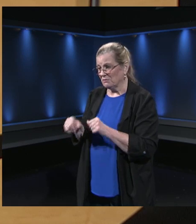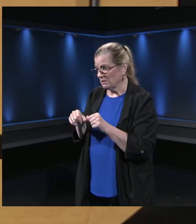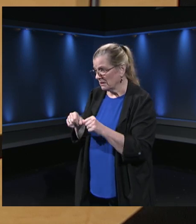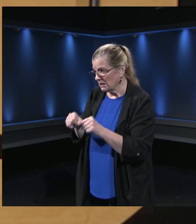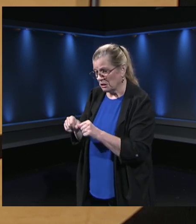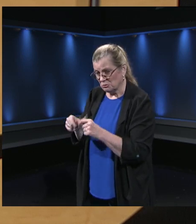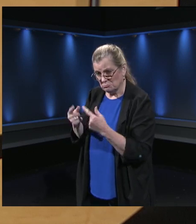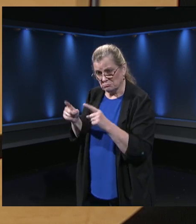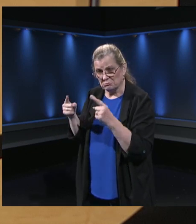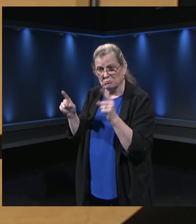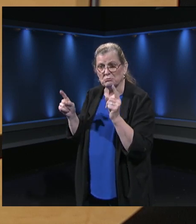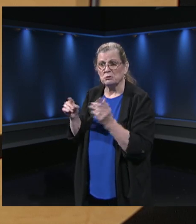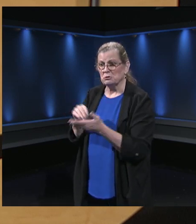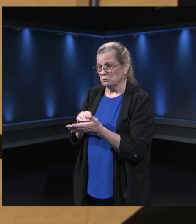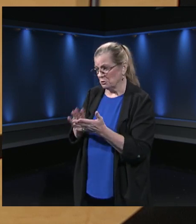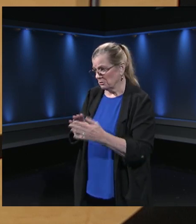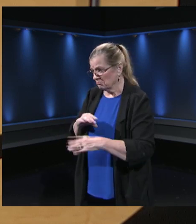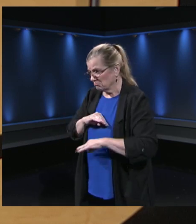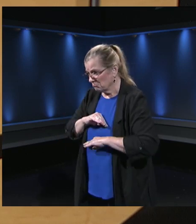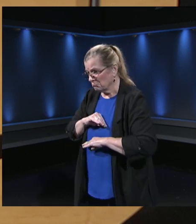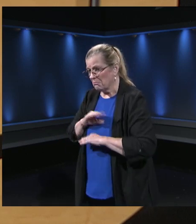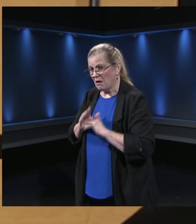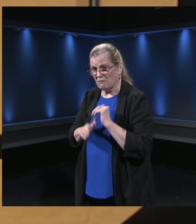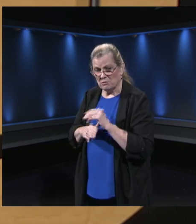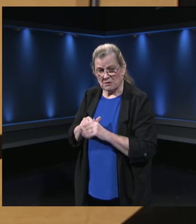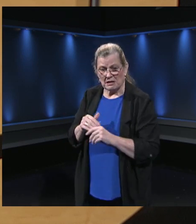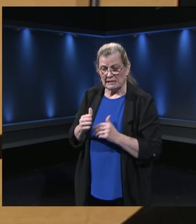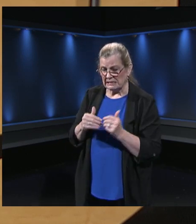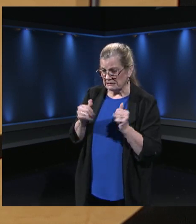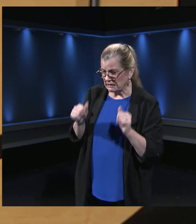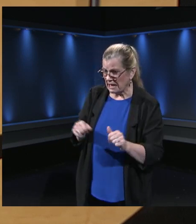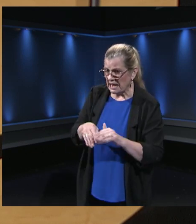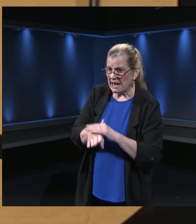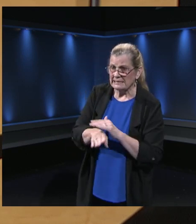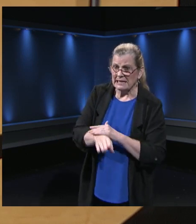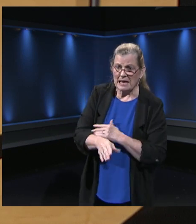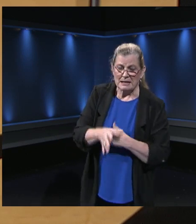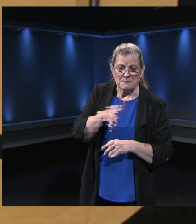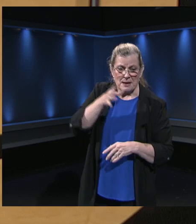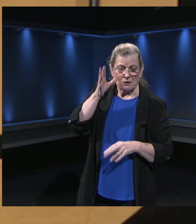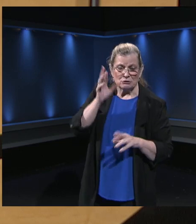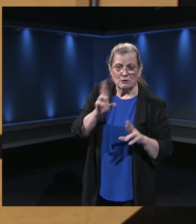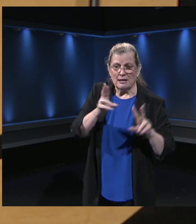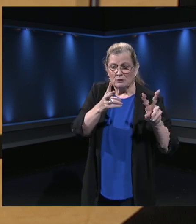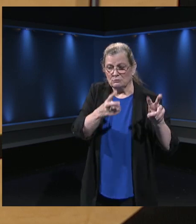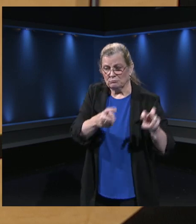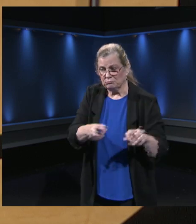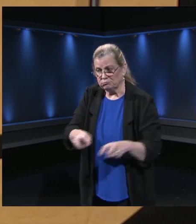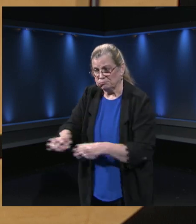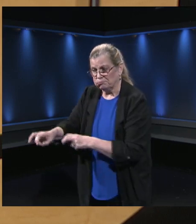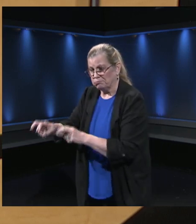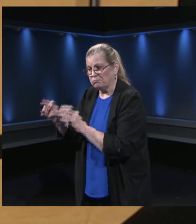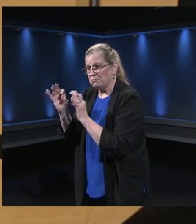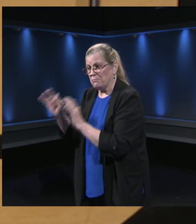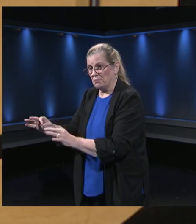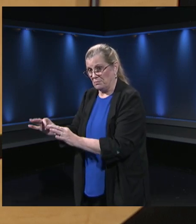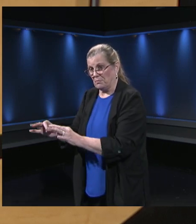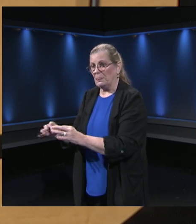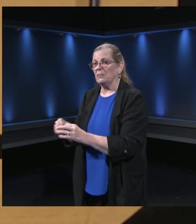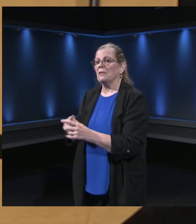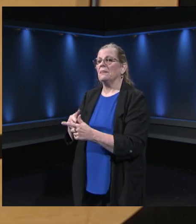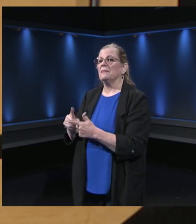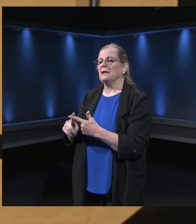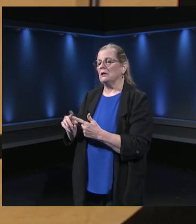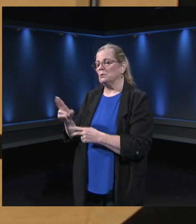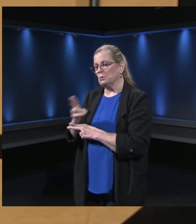the synchronous learning, I think it'd be OK if a teacher finds that they function better using Google Meets. I think it'd be OK if